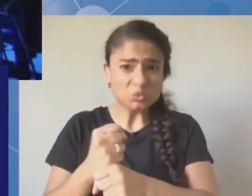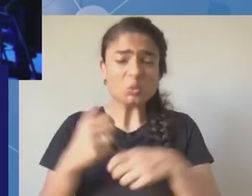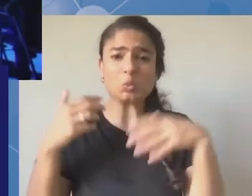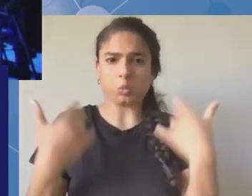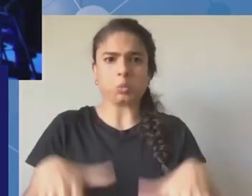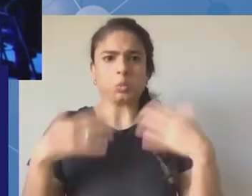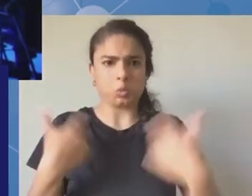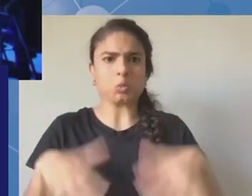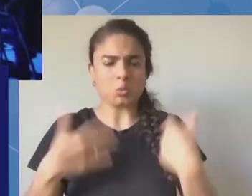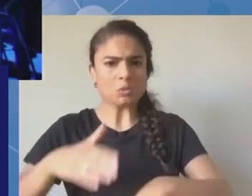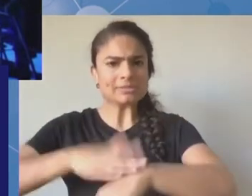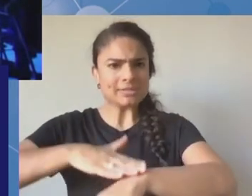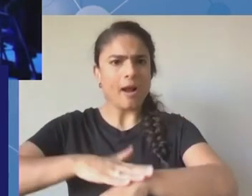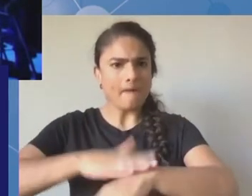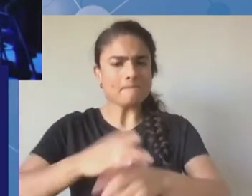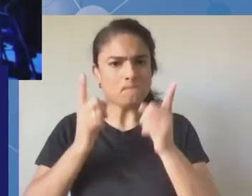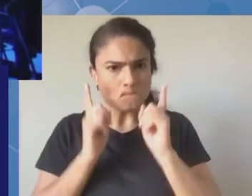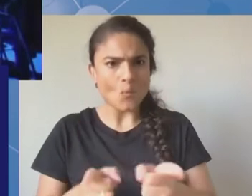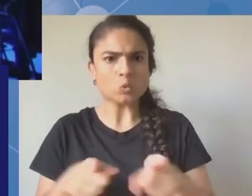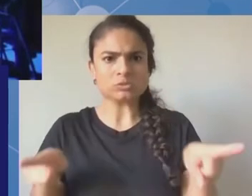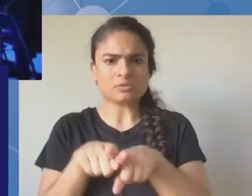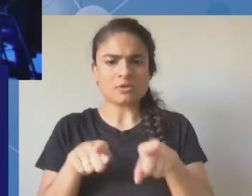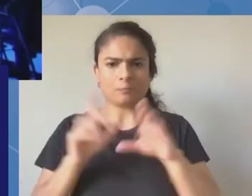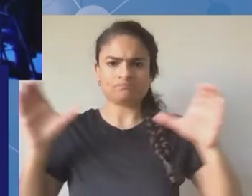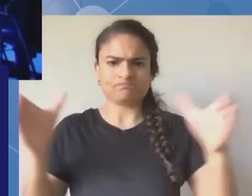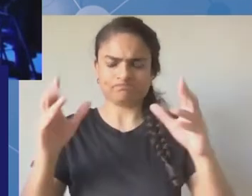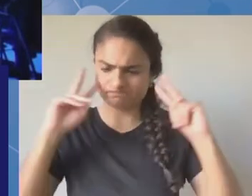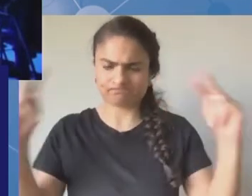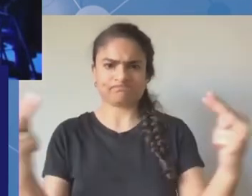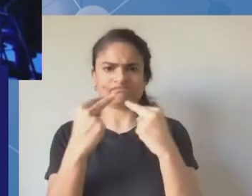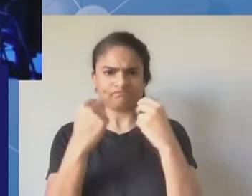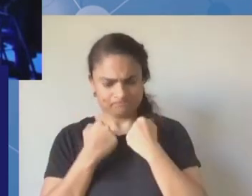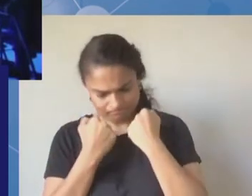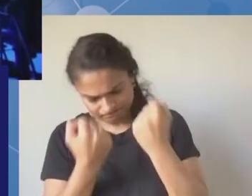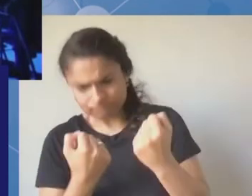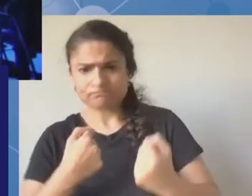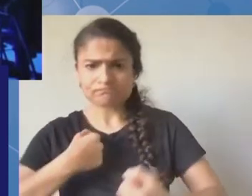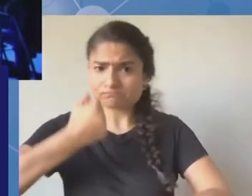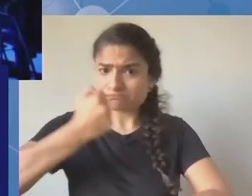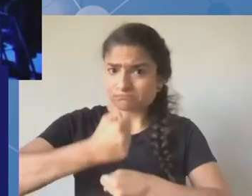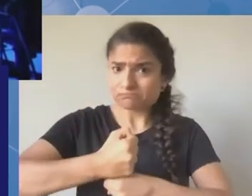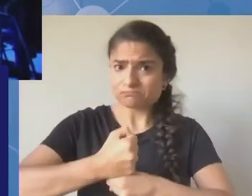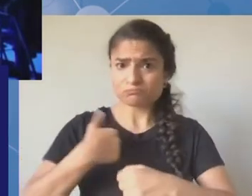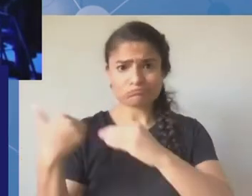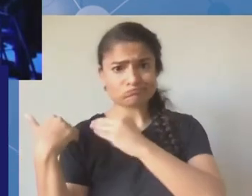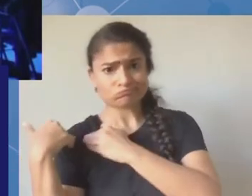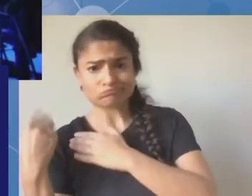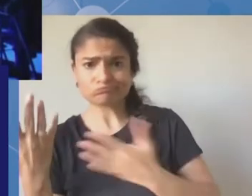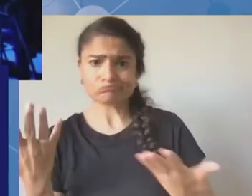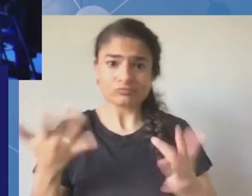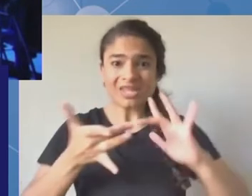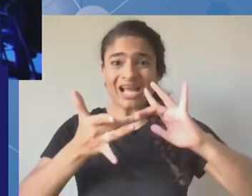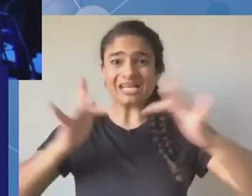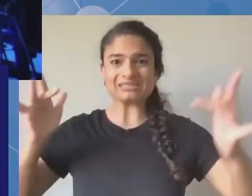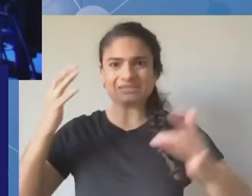role in this internet governance community i can see the effort of igf secretariat nris